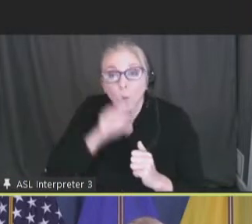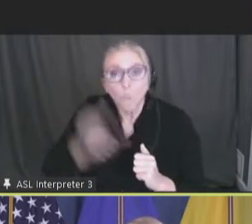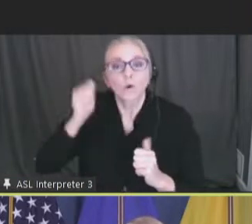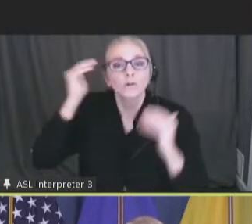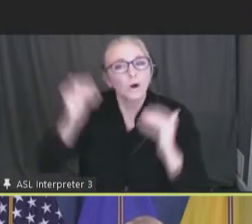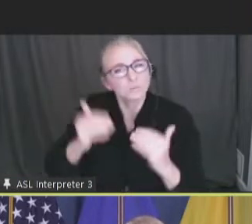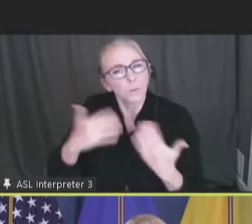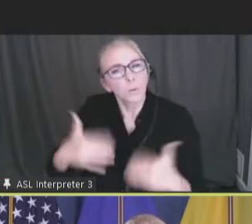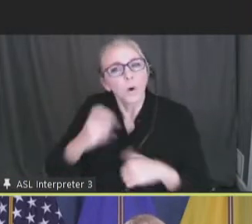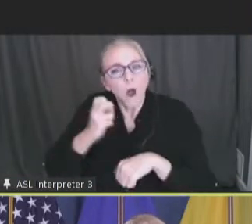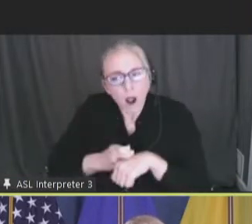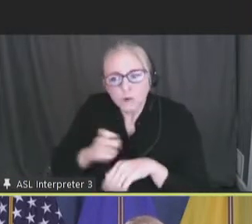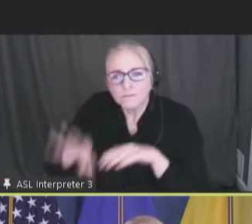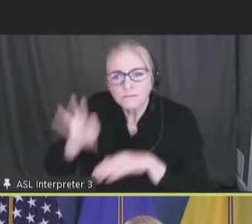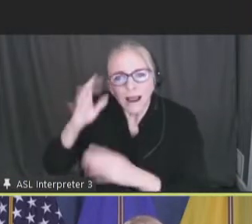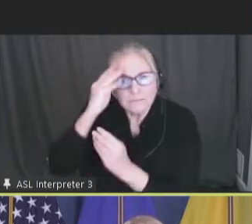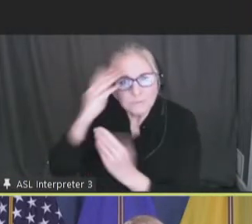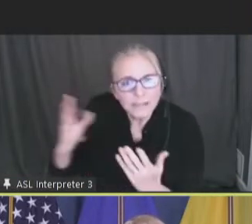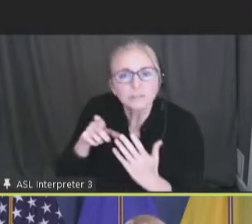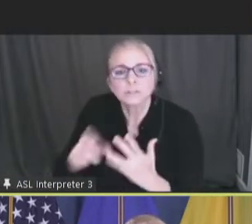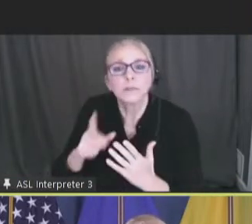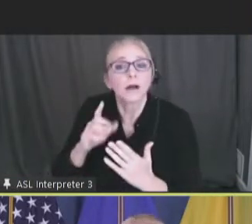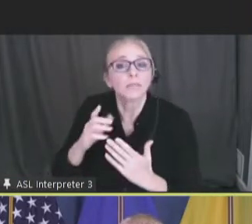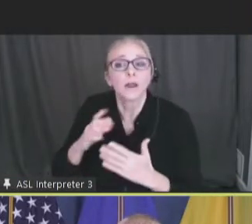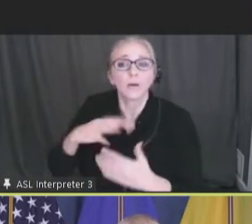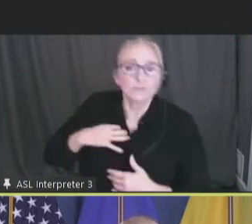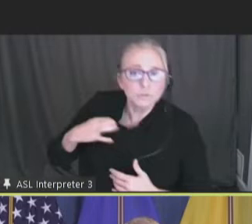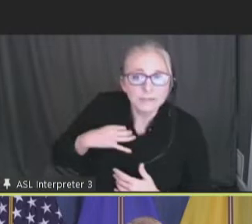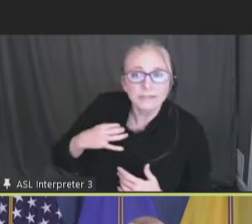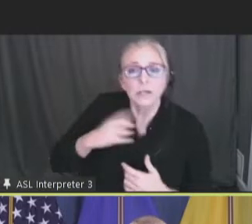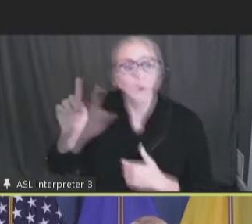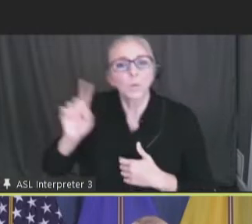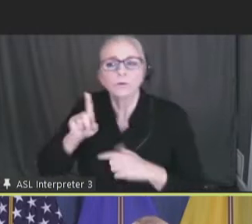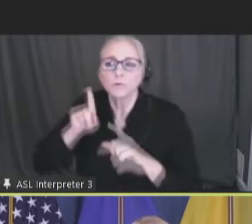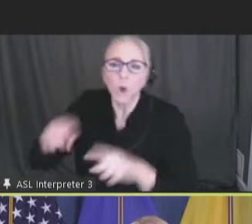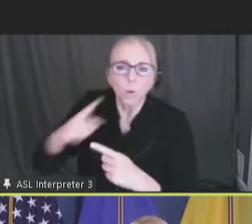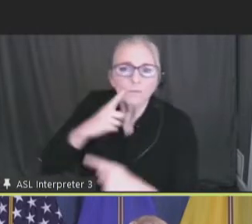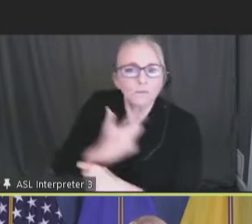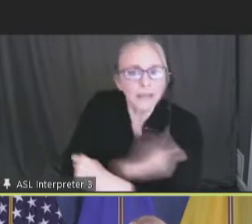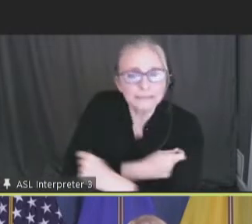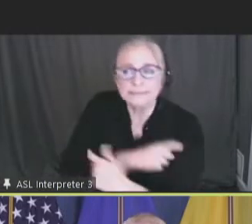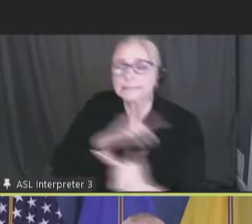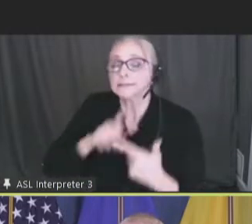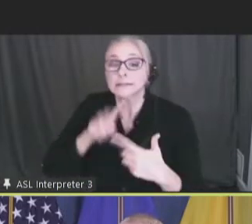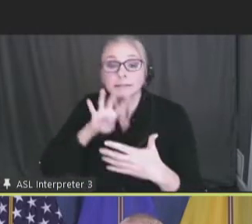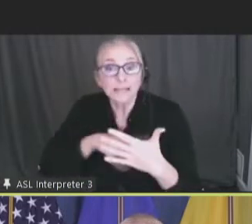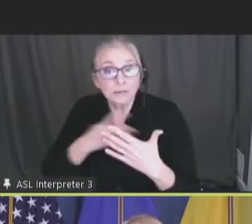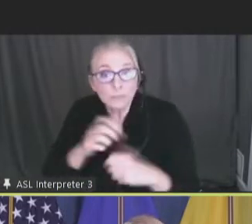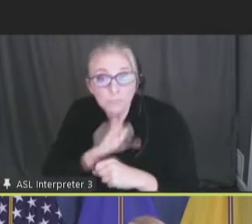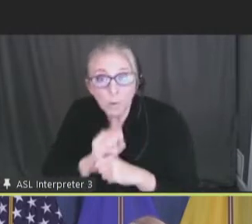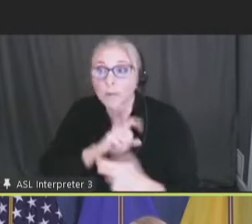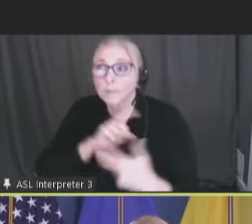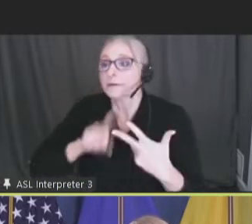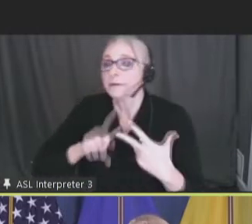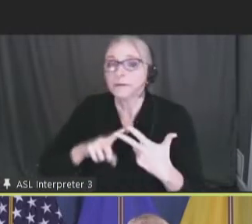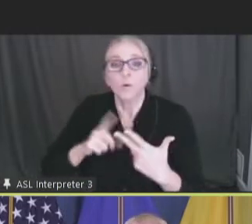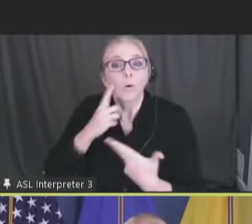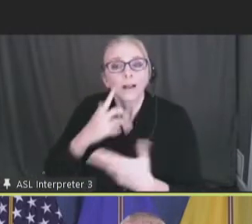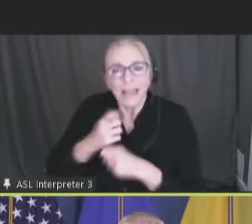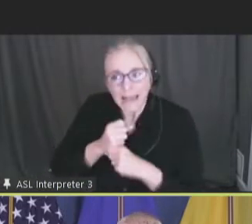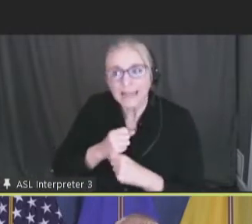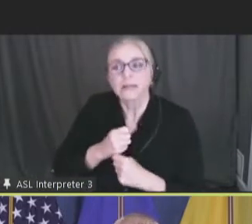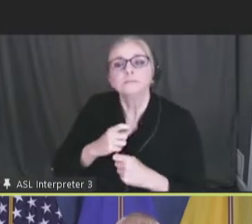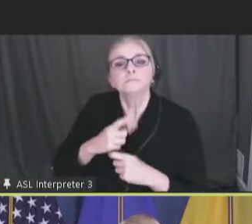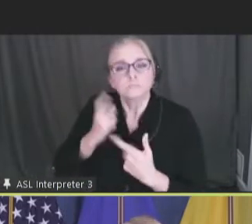difficulty finding information about their eligibility and where to go for a vaccine, scheduling appointments, or obtaining reliable